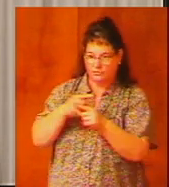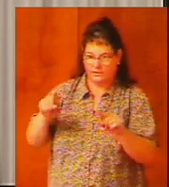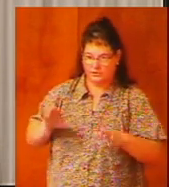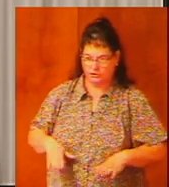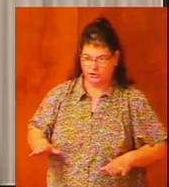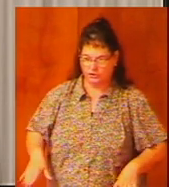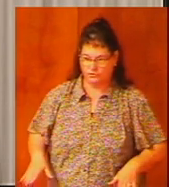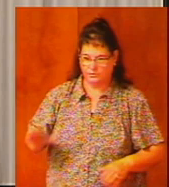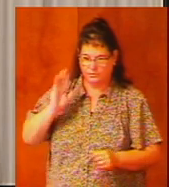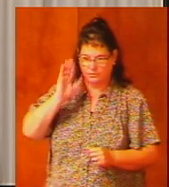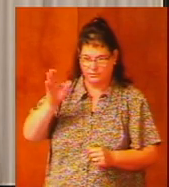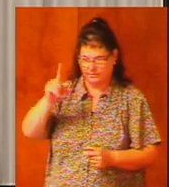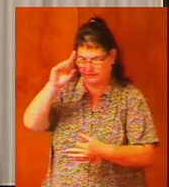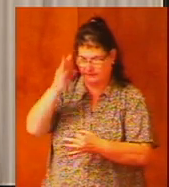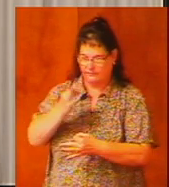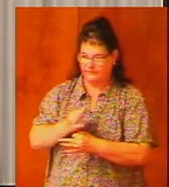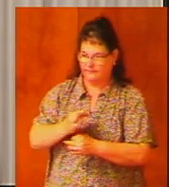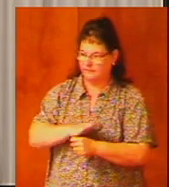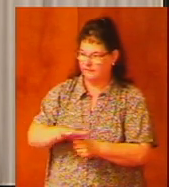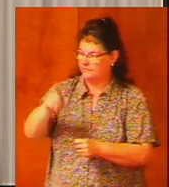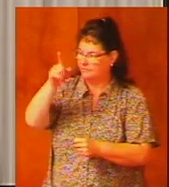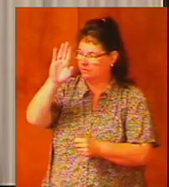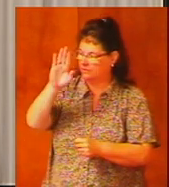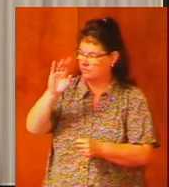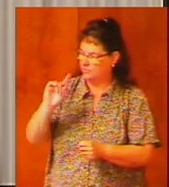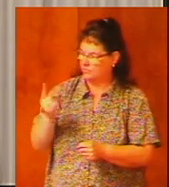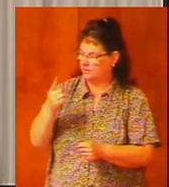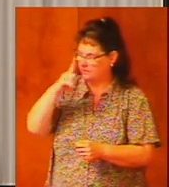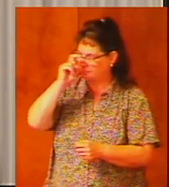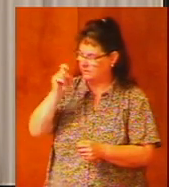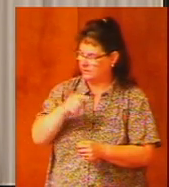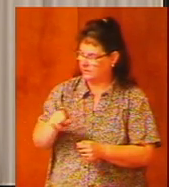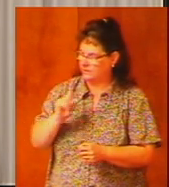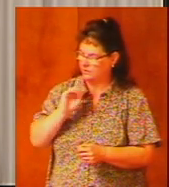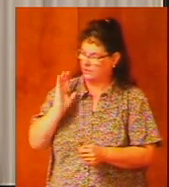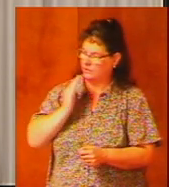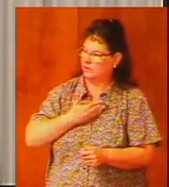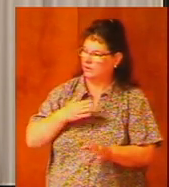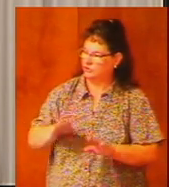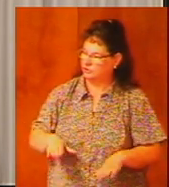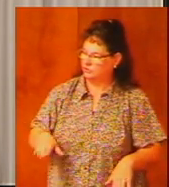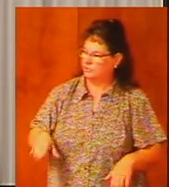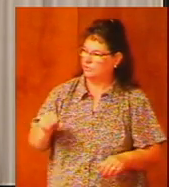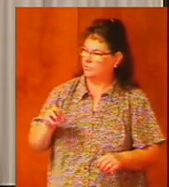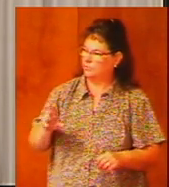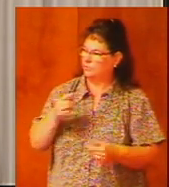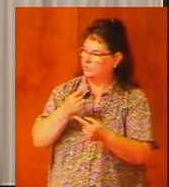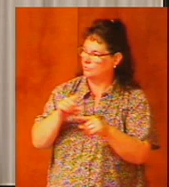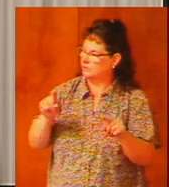faithful to God simply because they are our children or our grandchildren